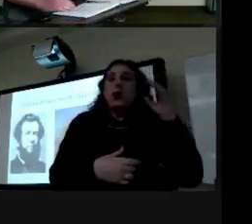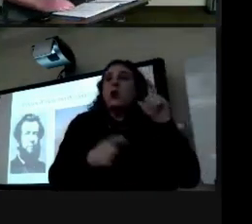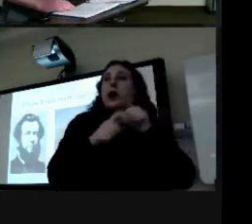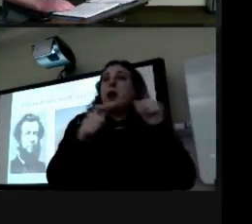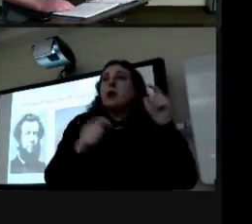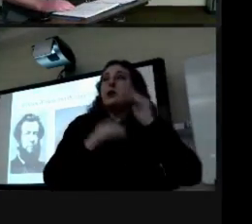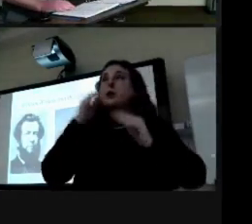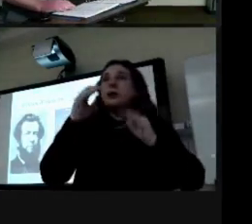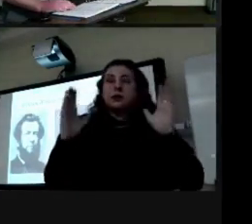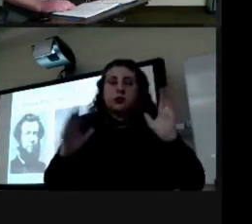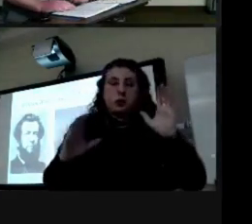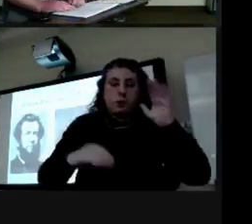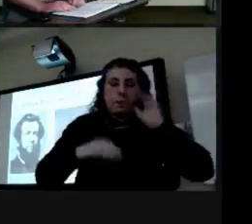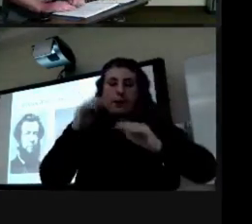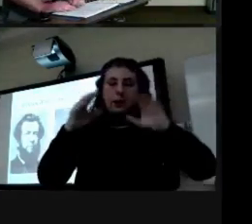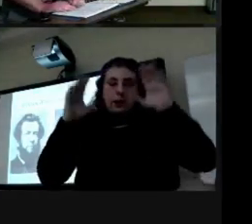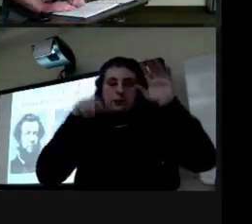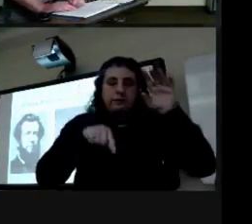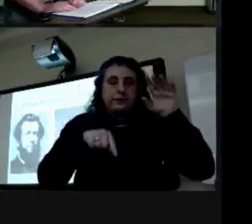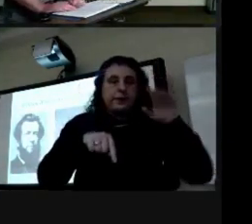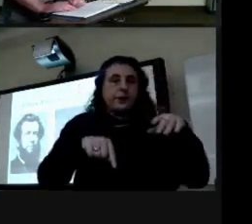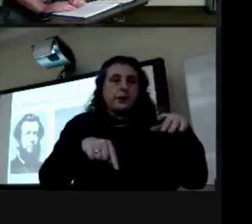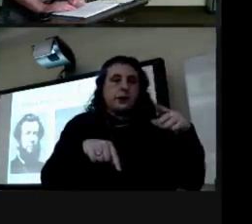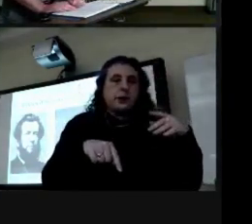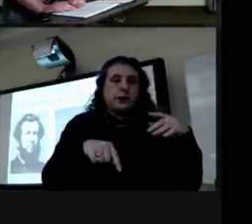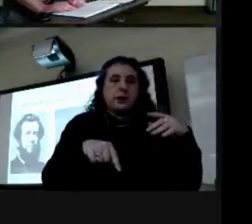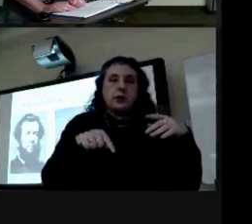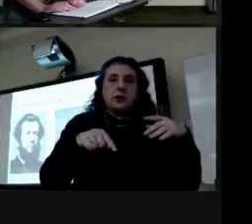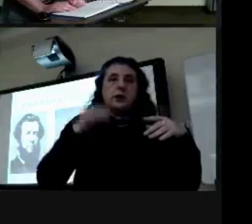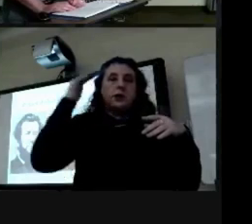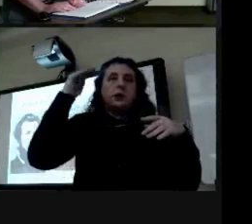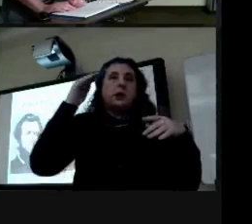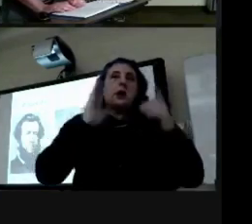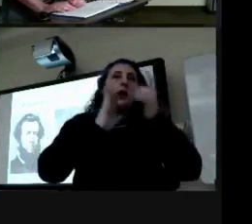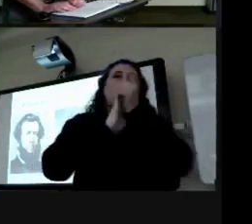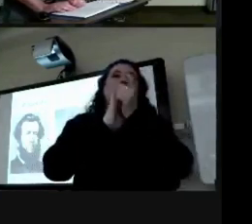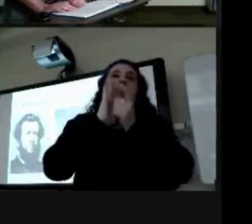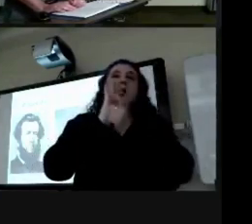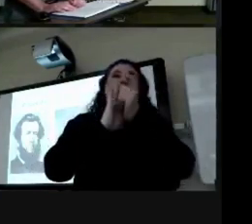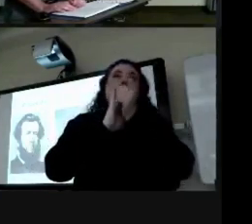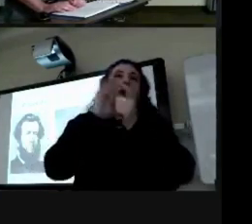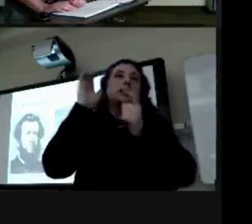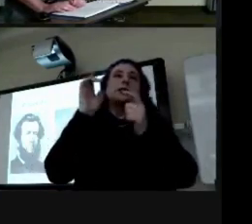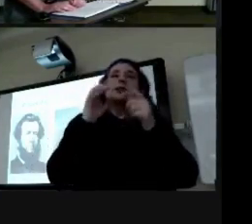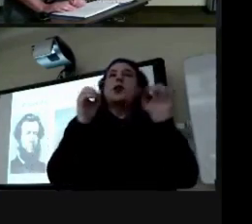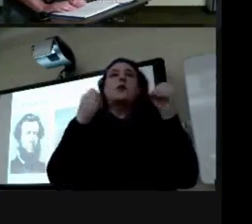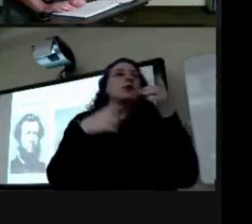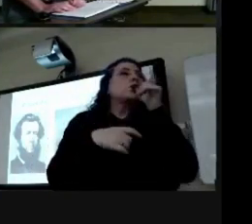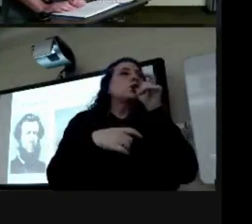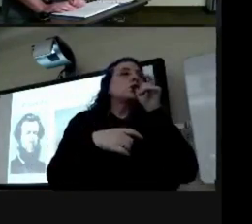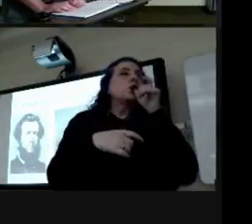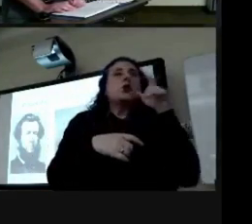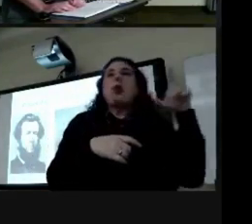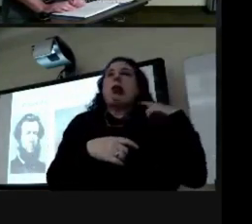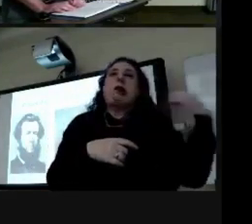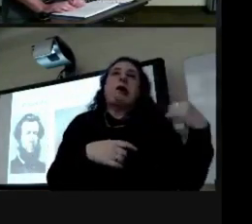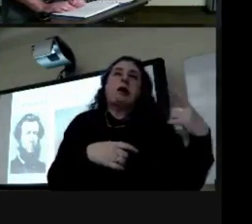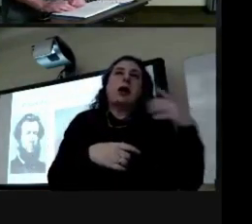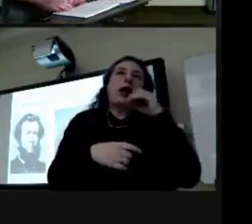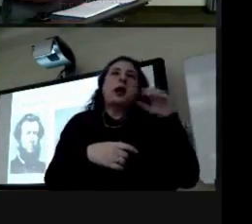um upstairs was the law offices of john todd stewart and abraham lincoln um